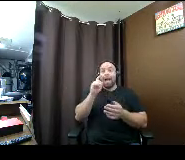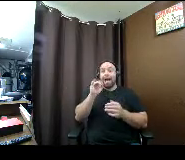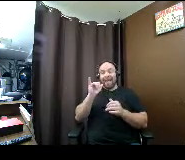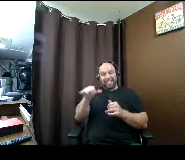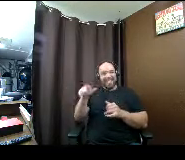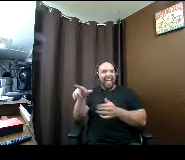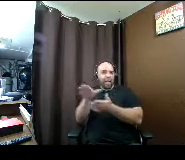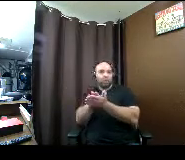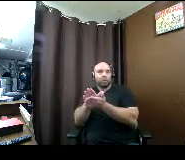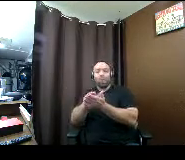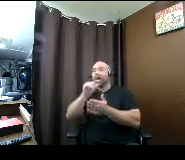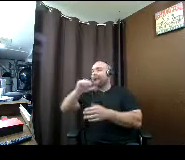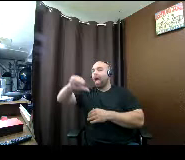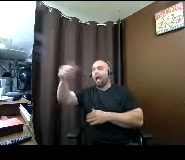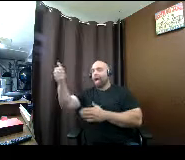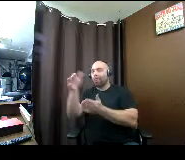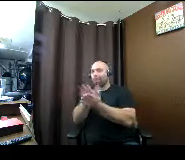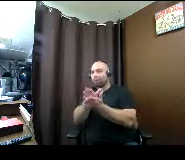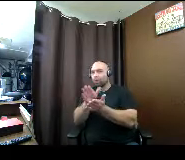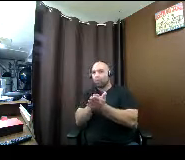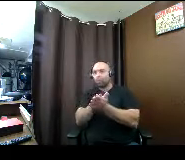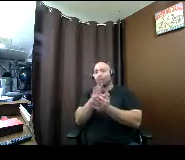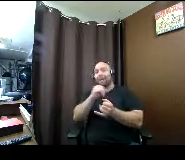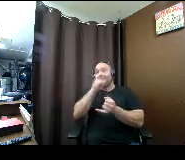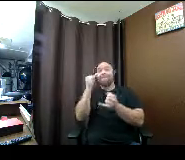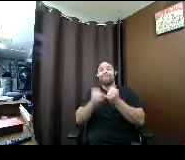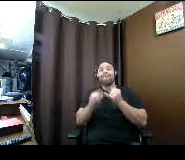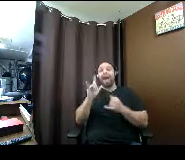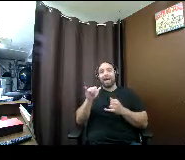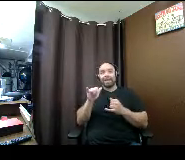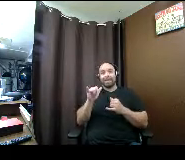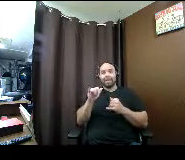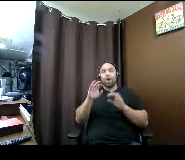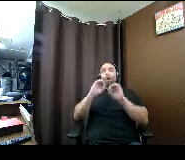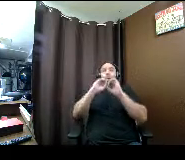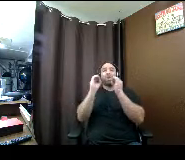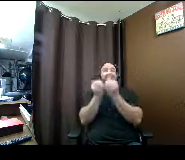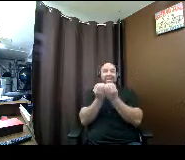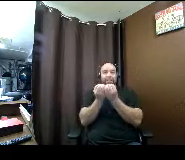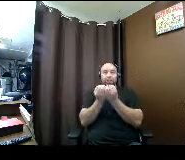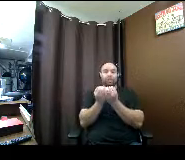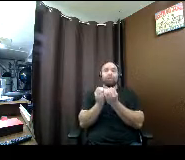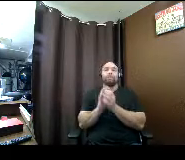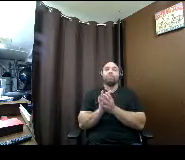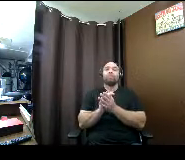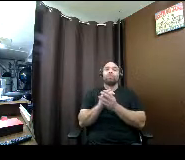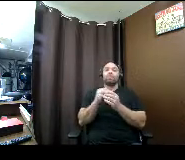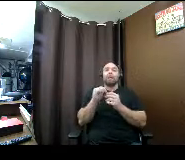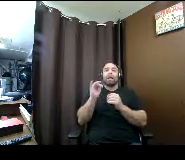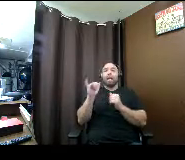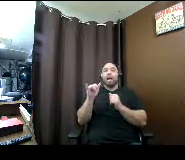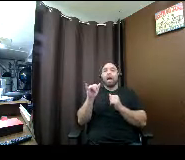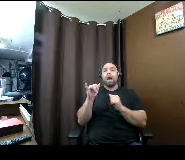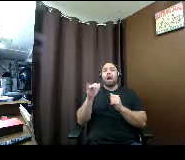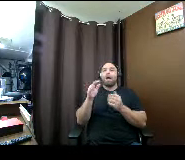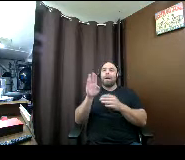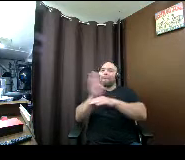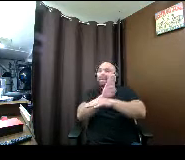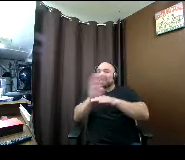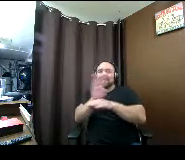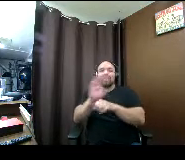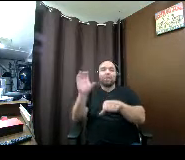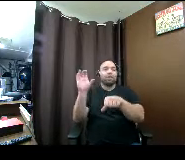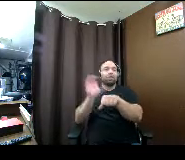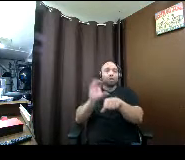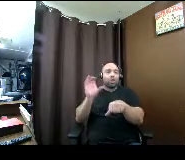and finally organizations organizations include businesses churches i